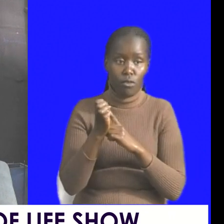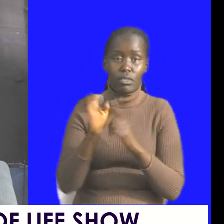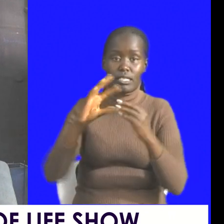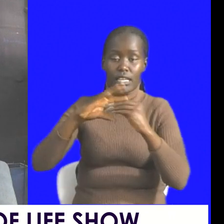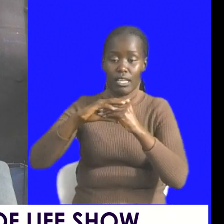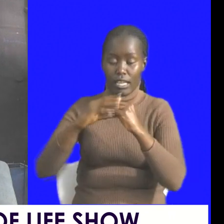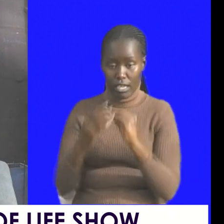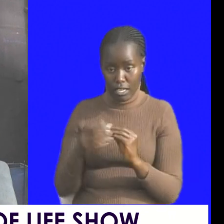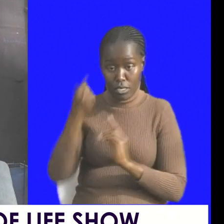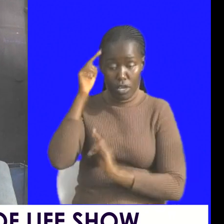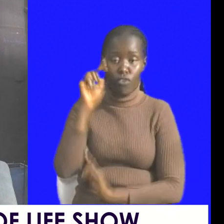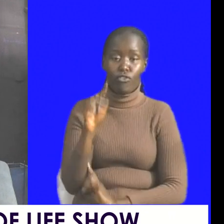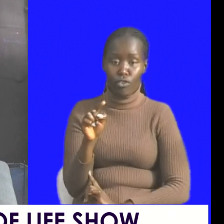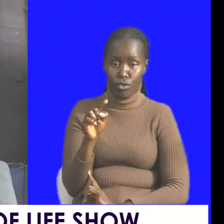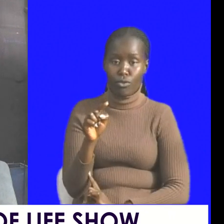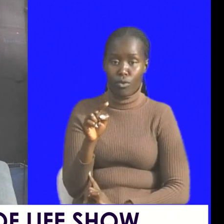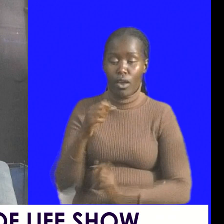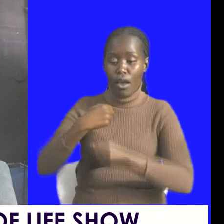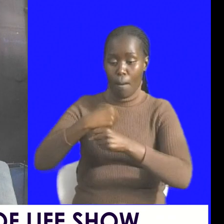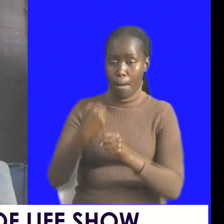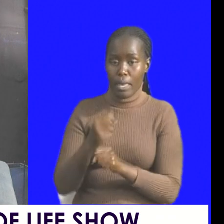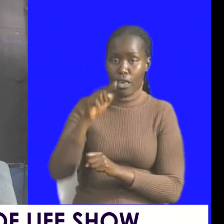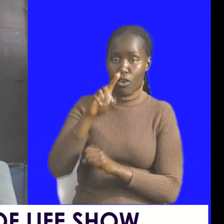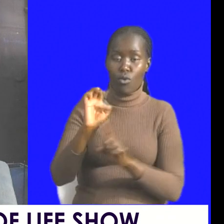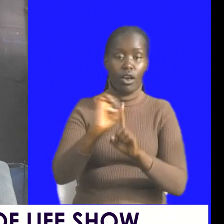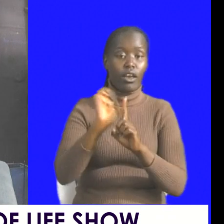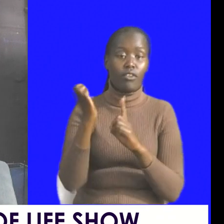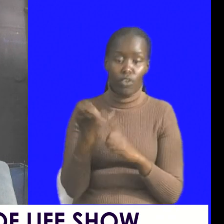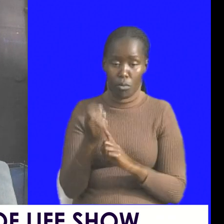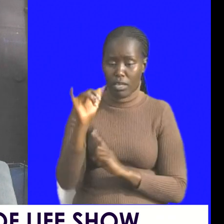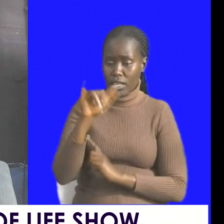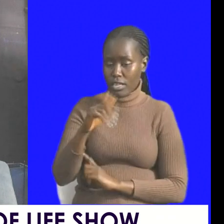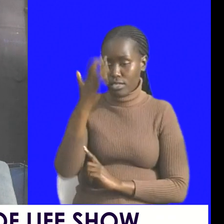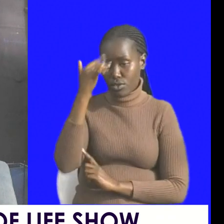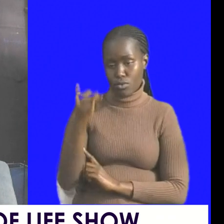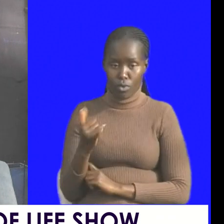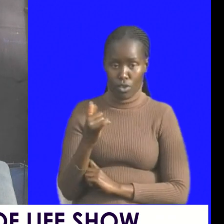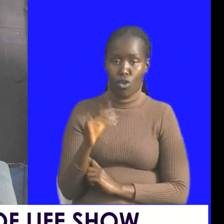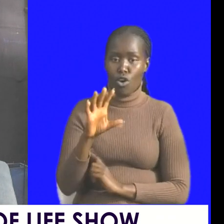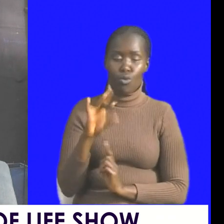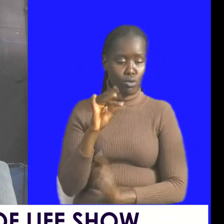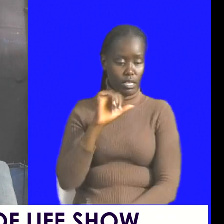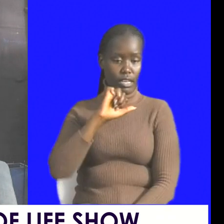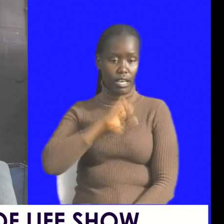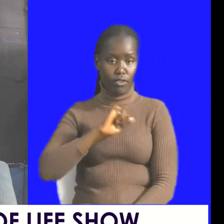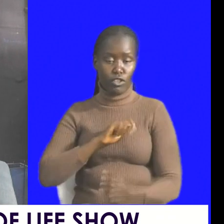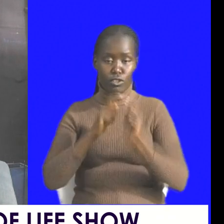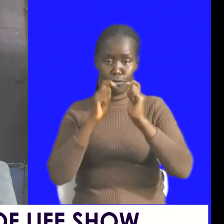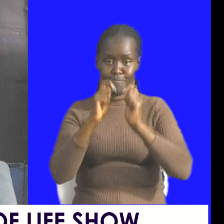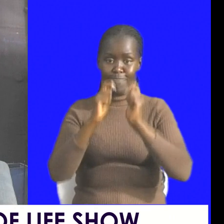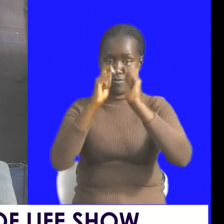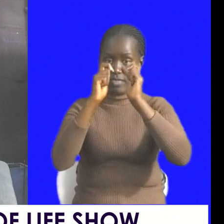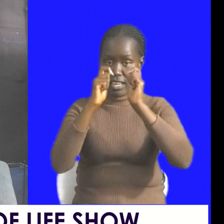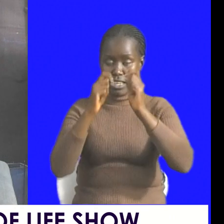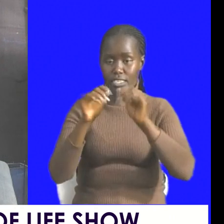for you design your environment and that is why you need to take advantage of talents that you have